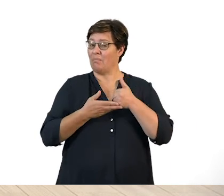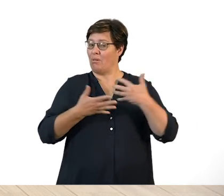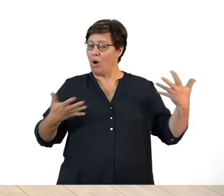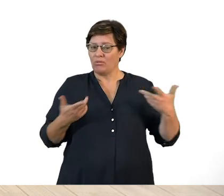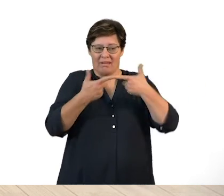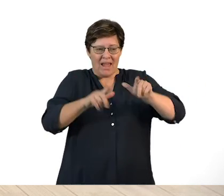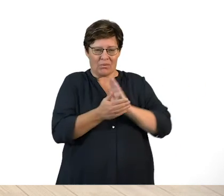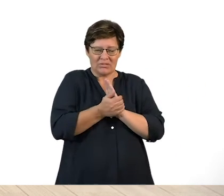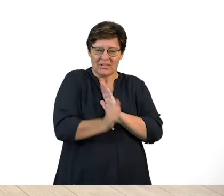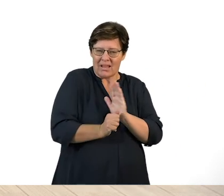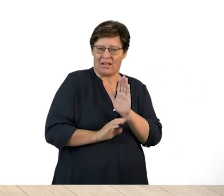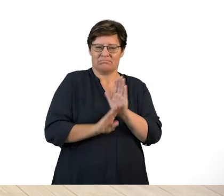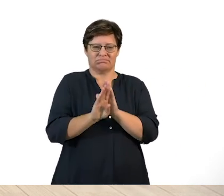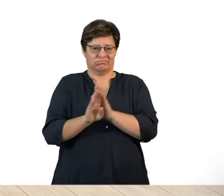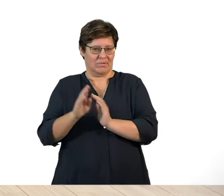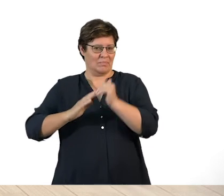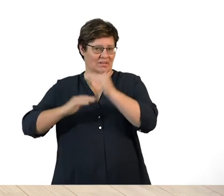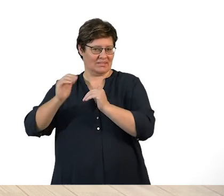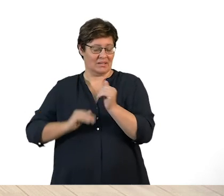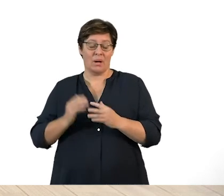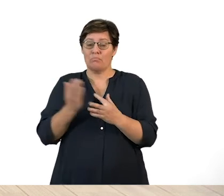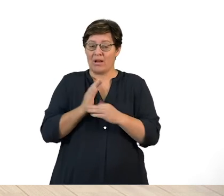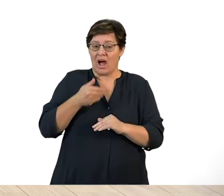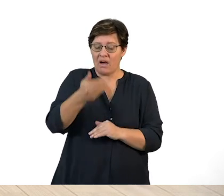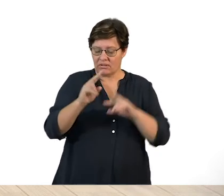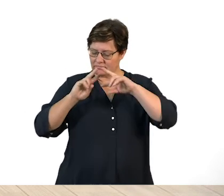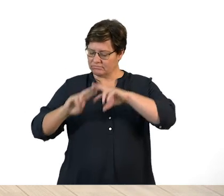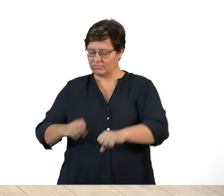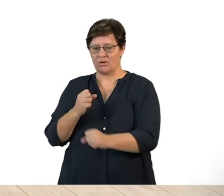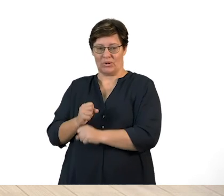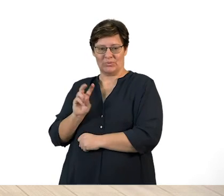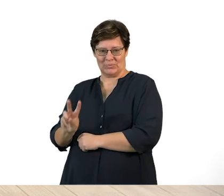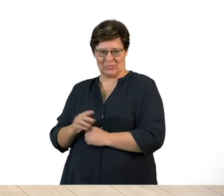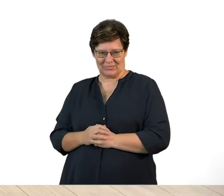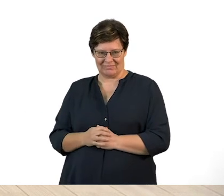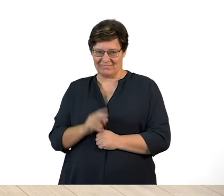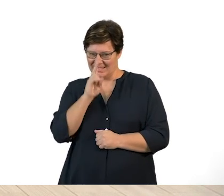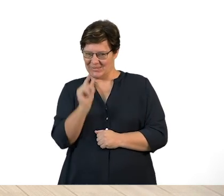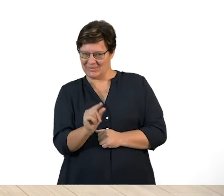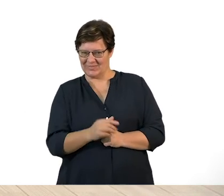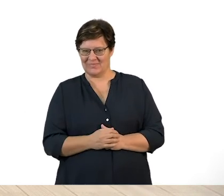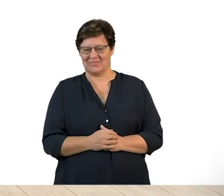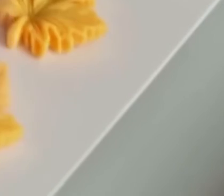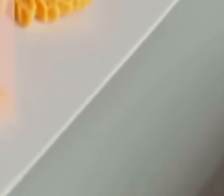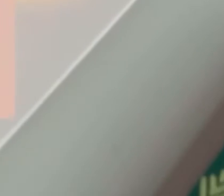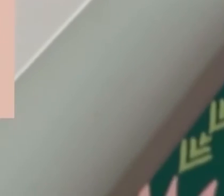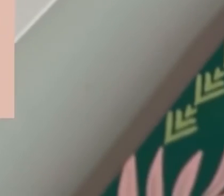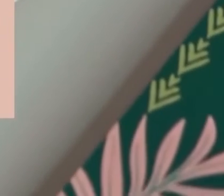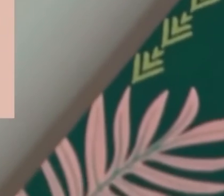helps to build language skills. After the break, we will explore an idea for grade two. See you soon.